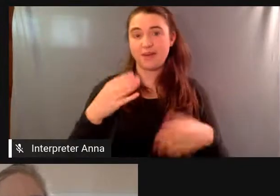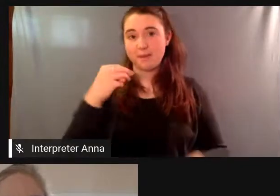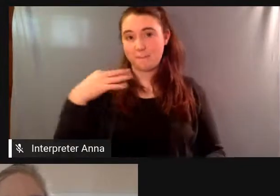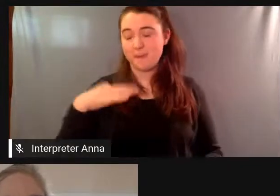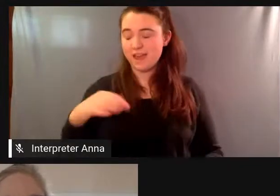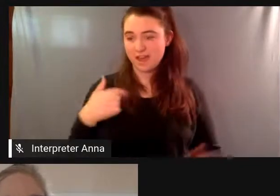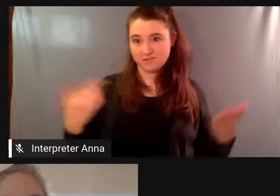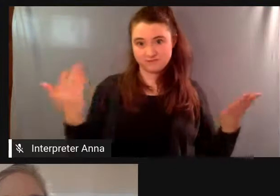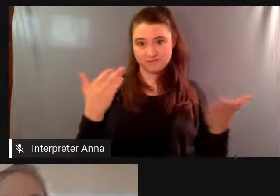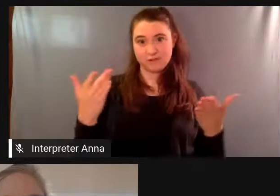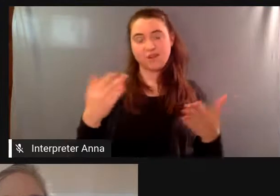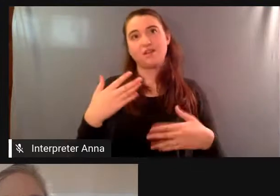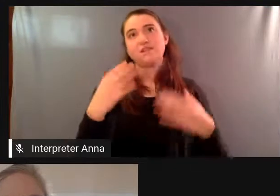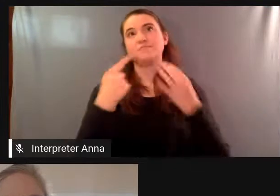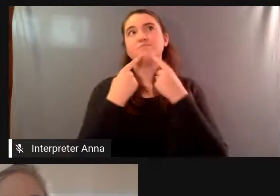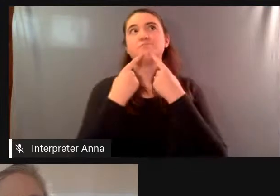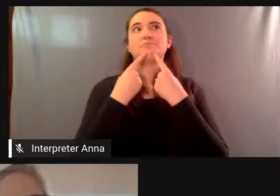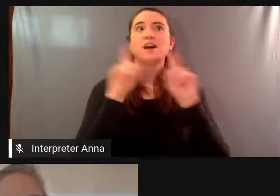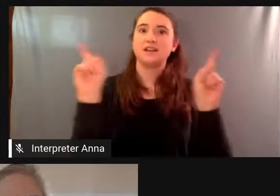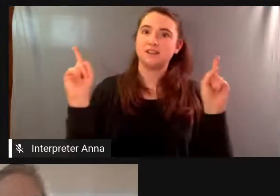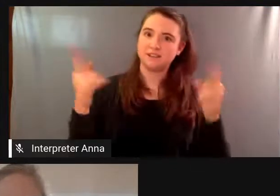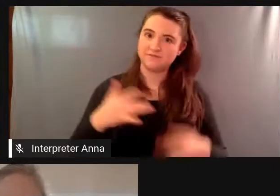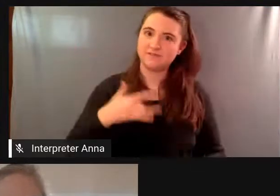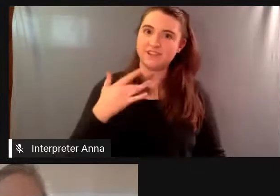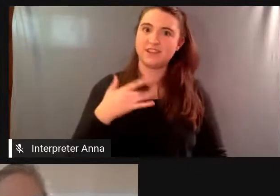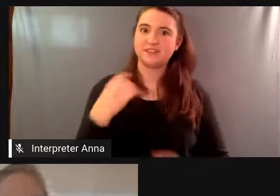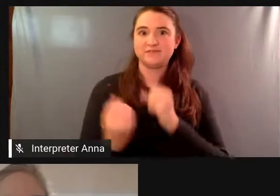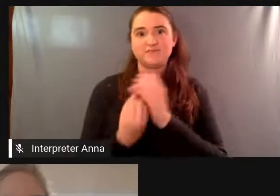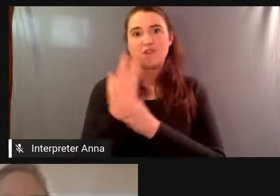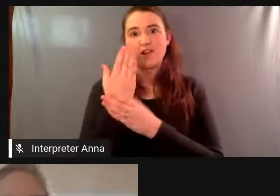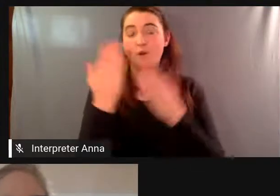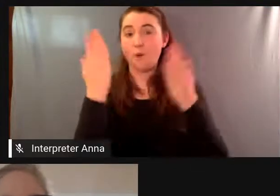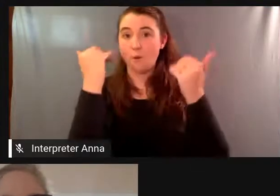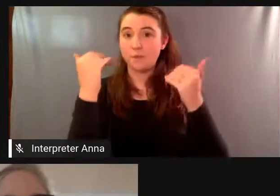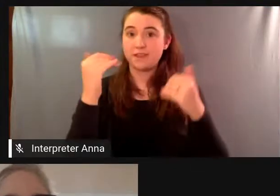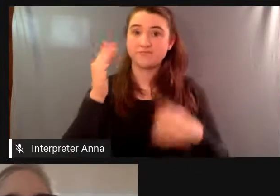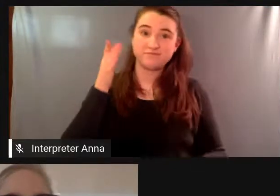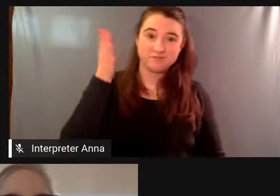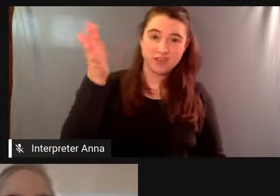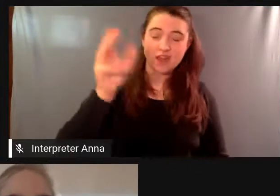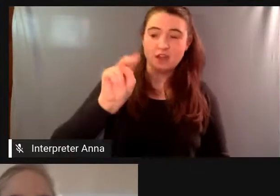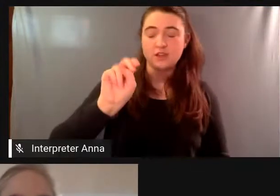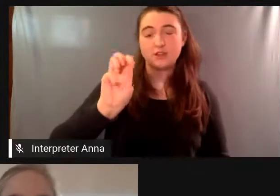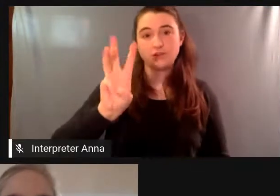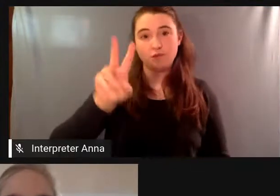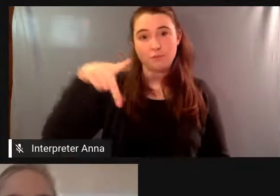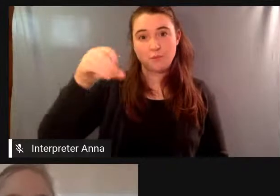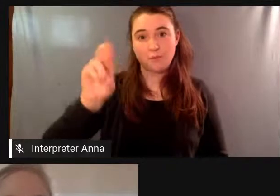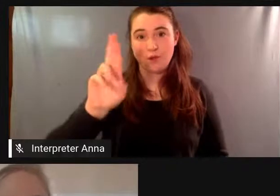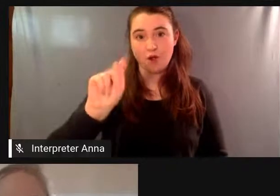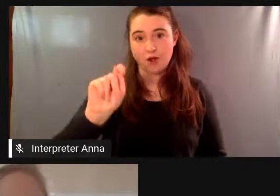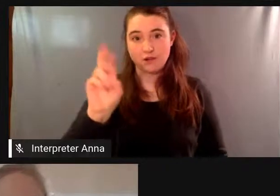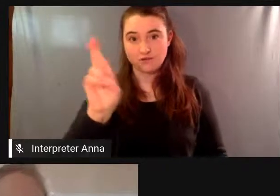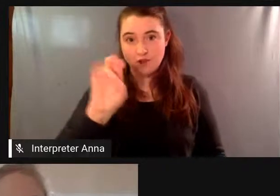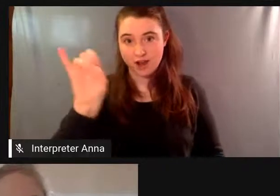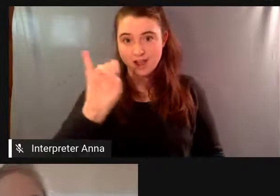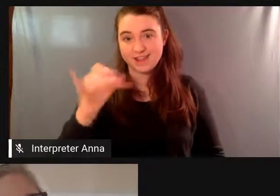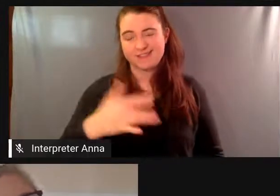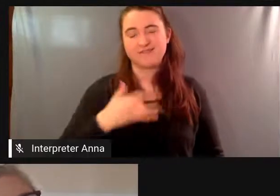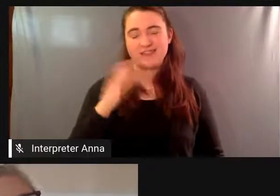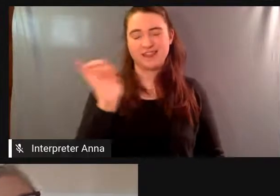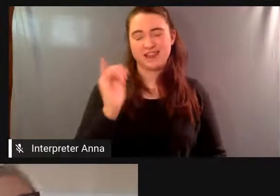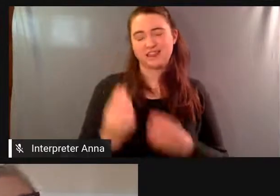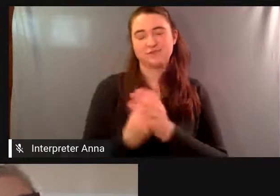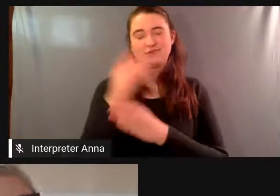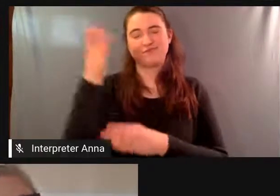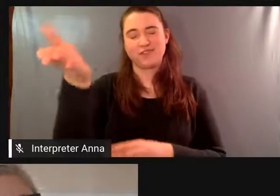further along in newport rhode island over the past several years under our parent organization the points north institute we've developed a suite of artist programs that are